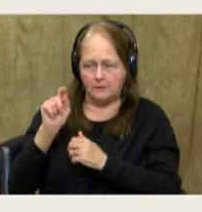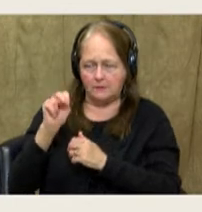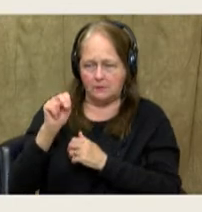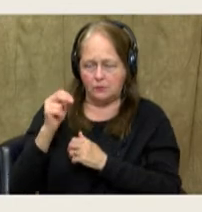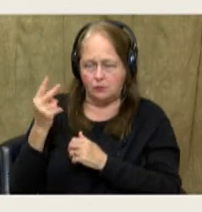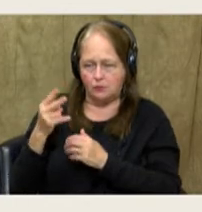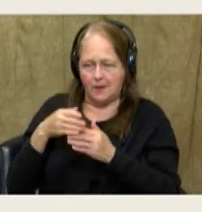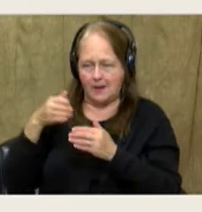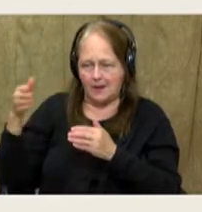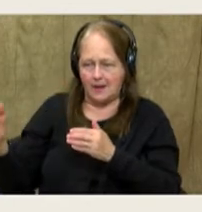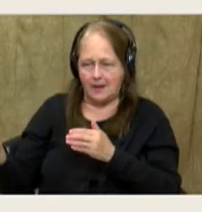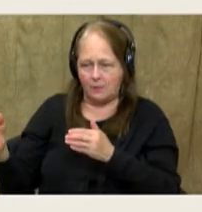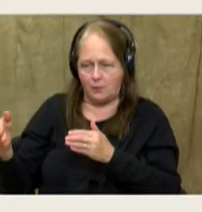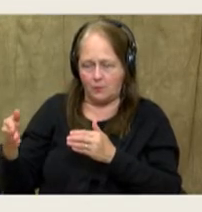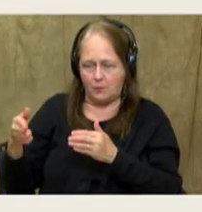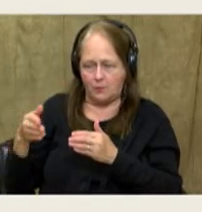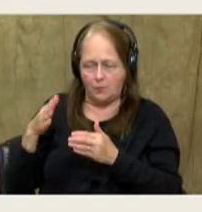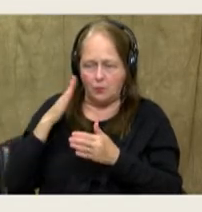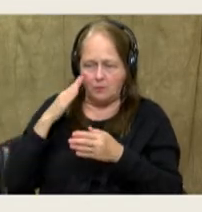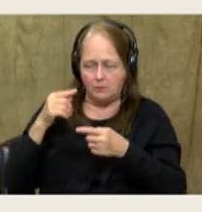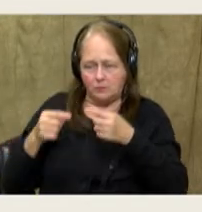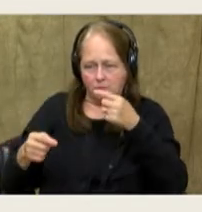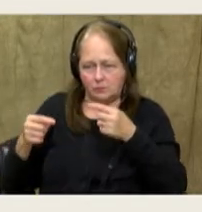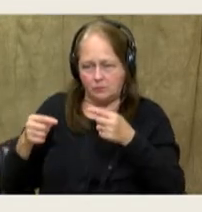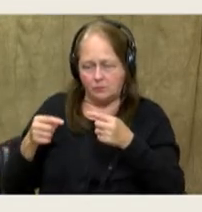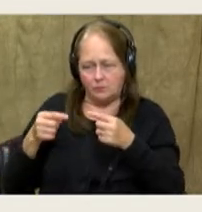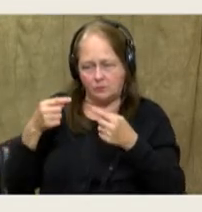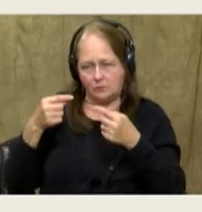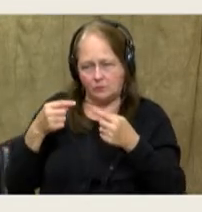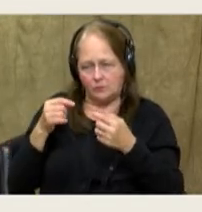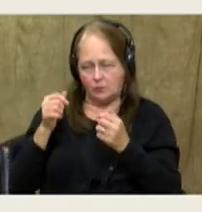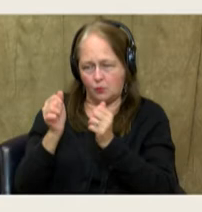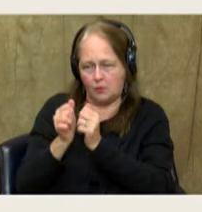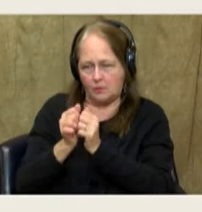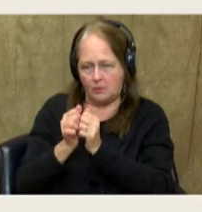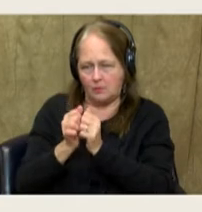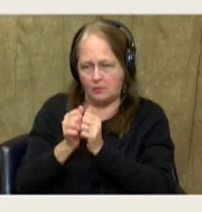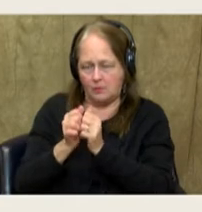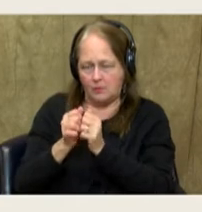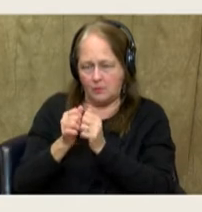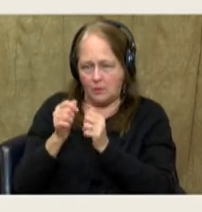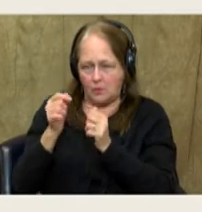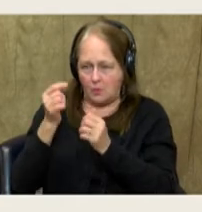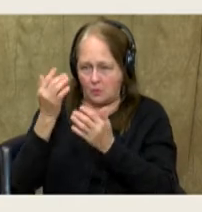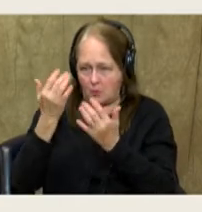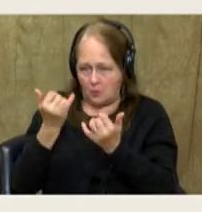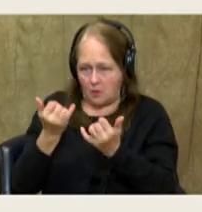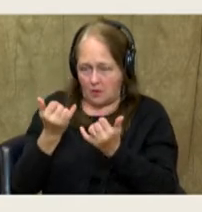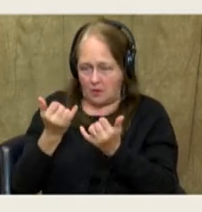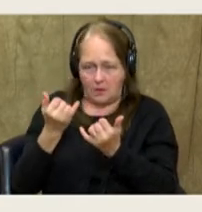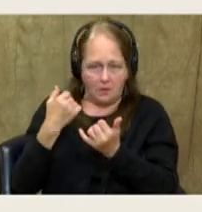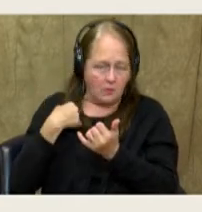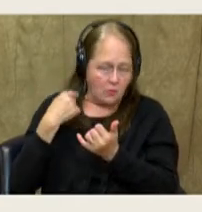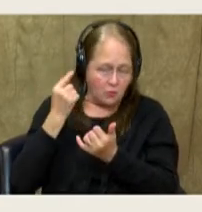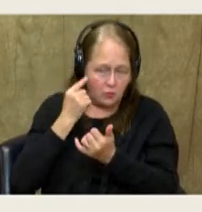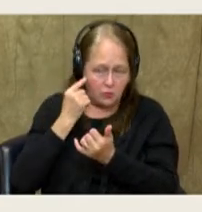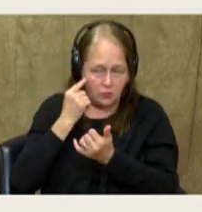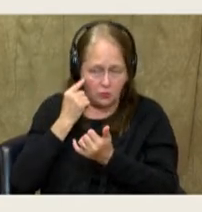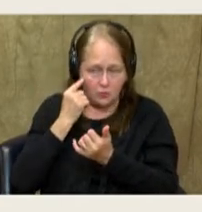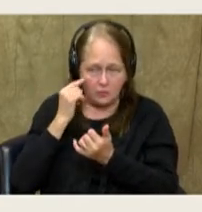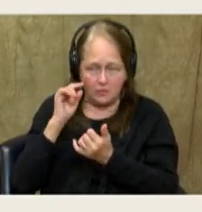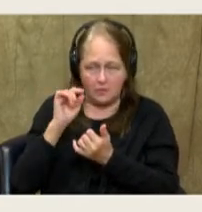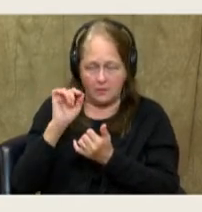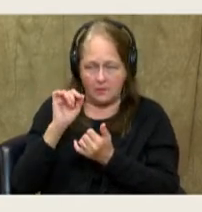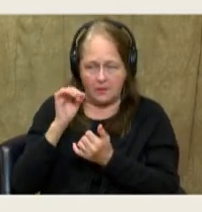its two neighbors that it would have the most conflict with. So let's stop for a viewer question. Some of you may have heard that I've said the word